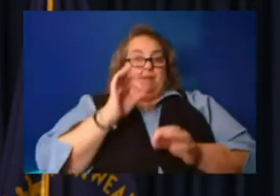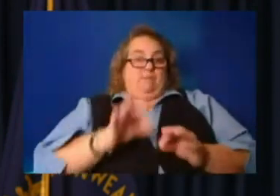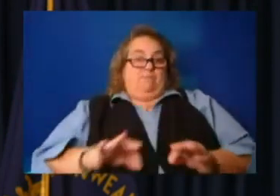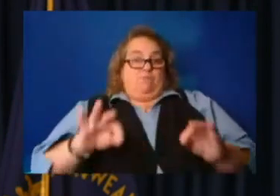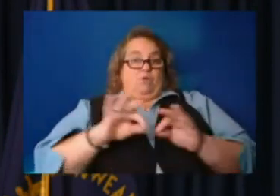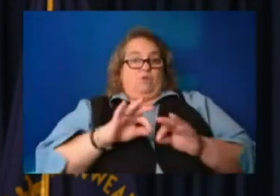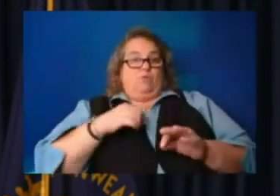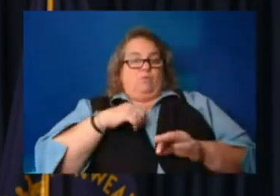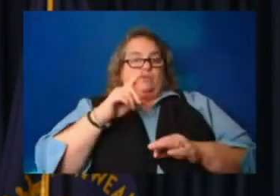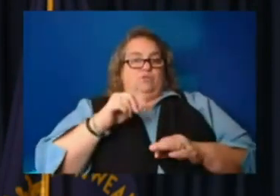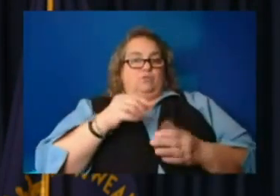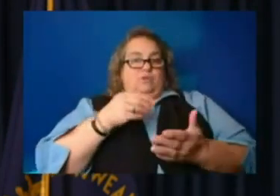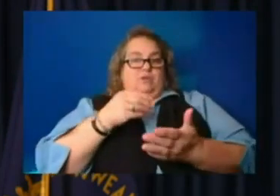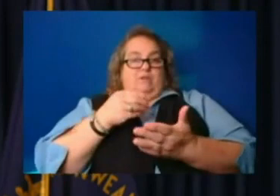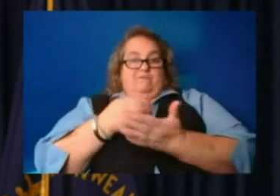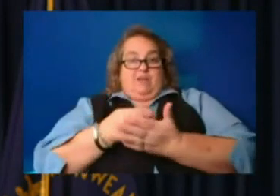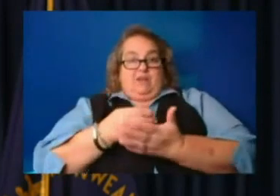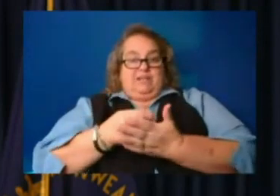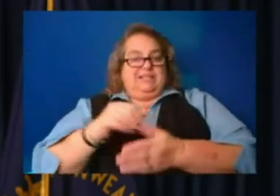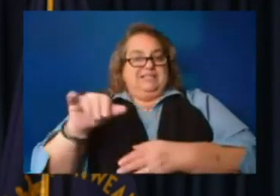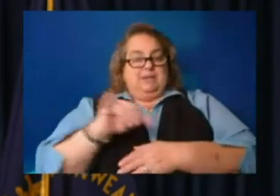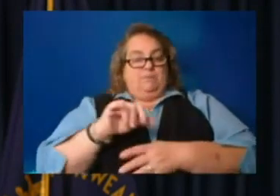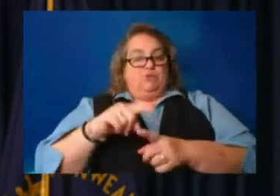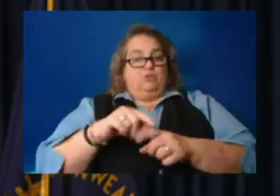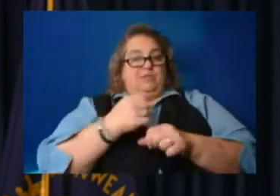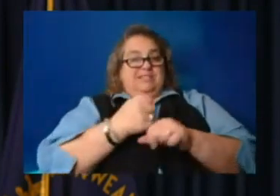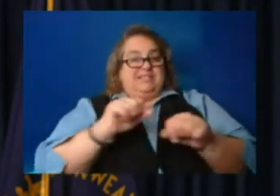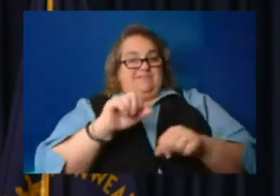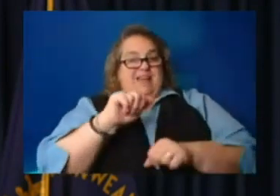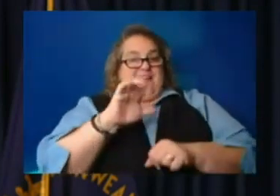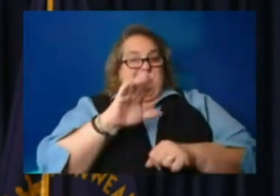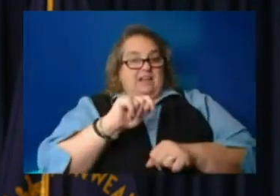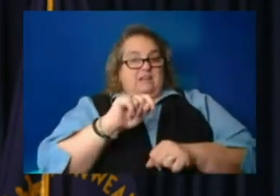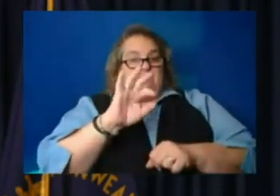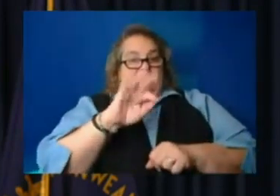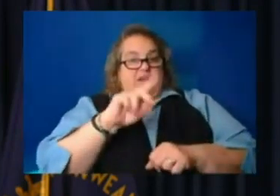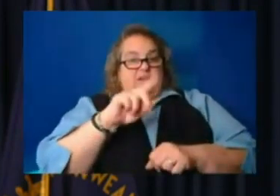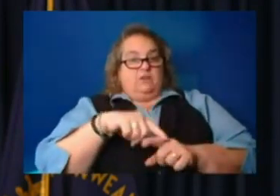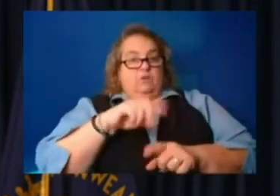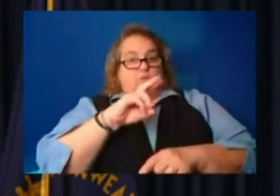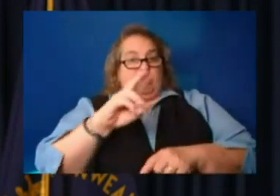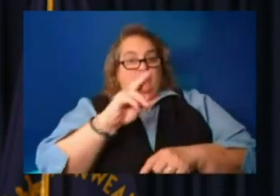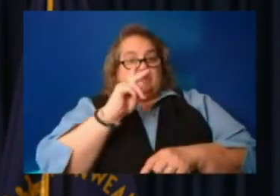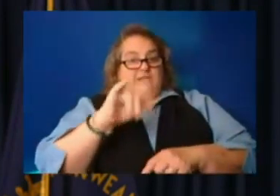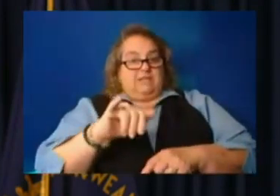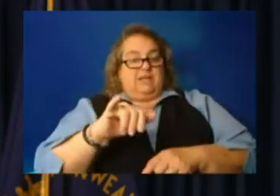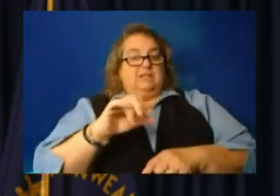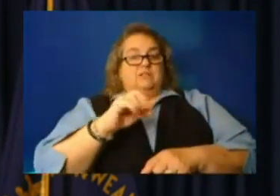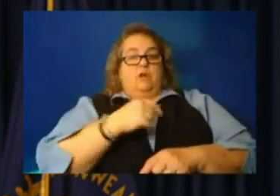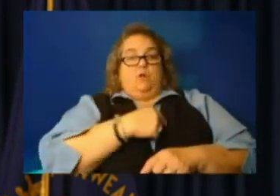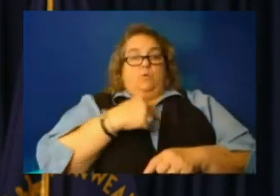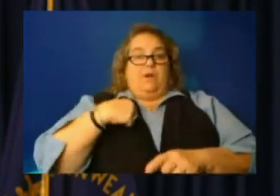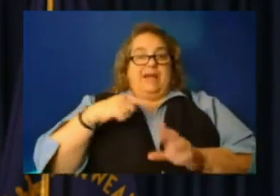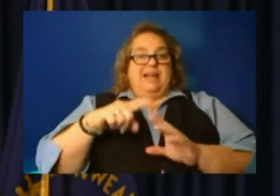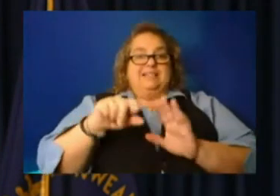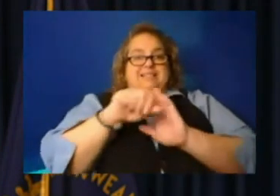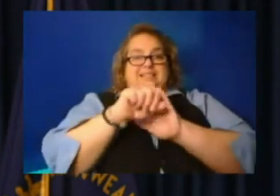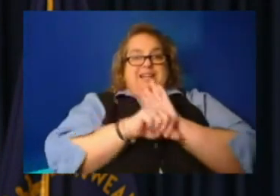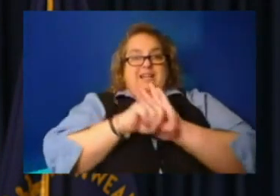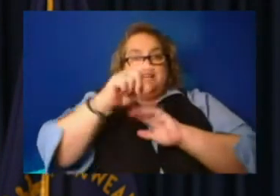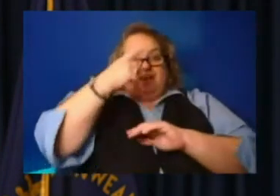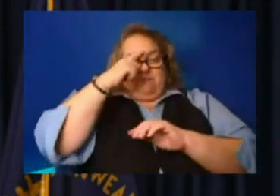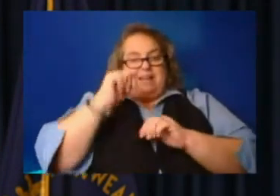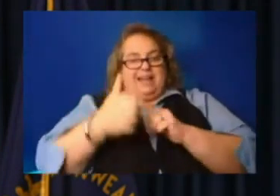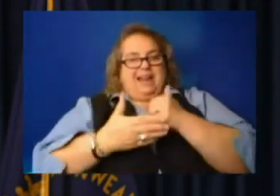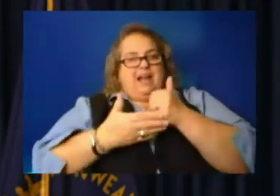safe act fund in western Kentucky so that we as state government can help with those costs because